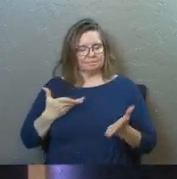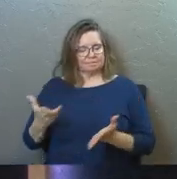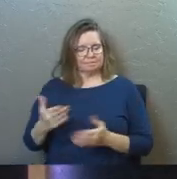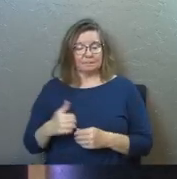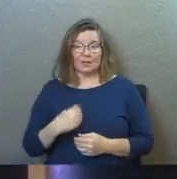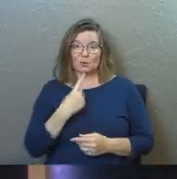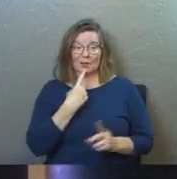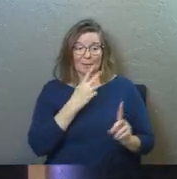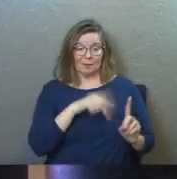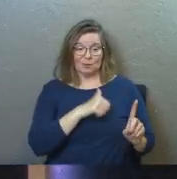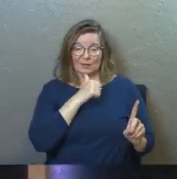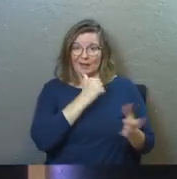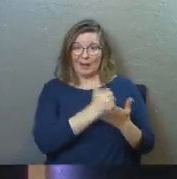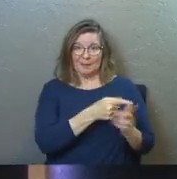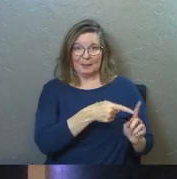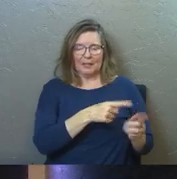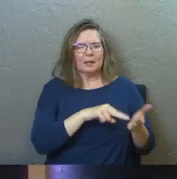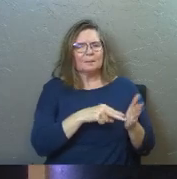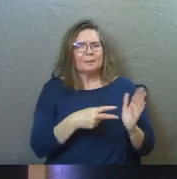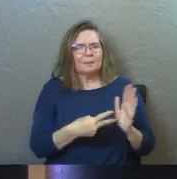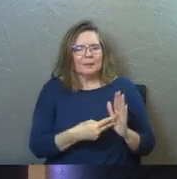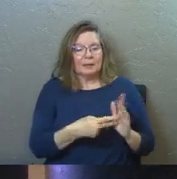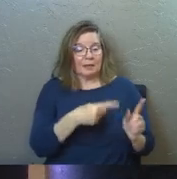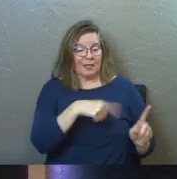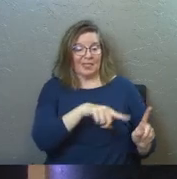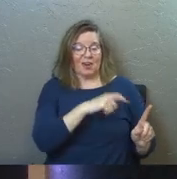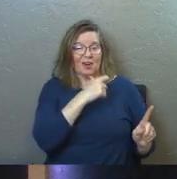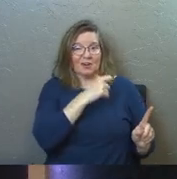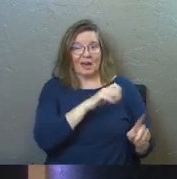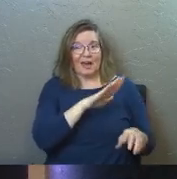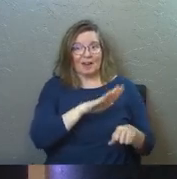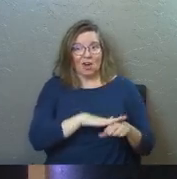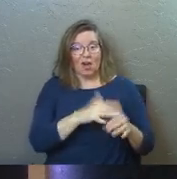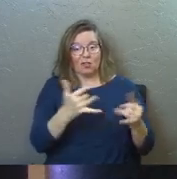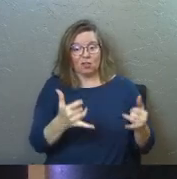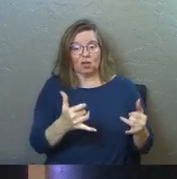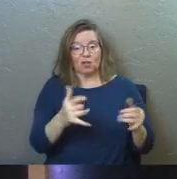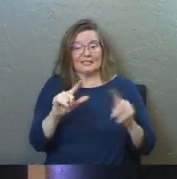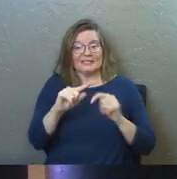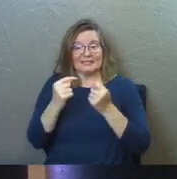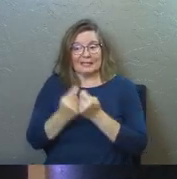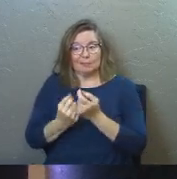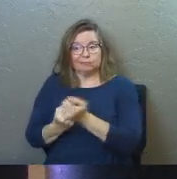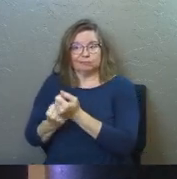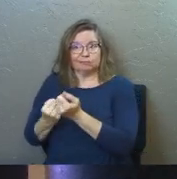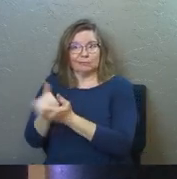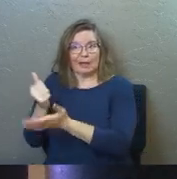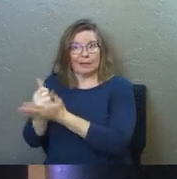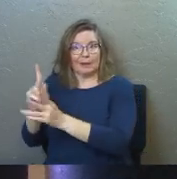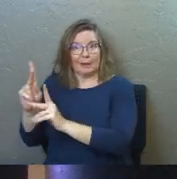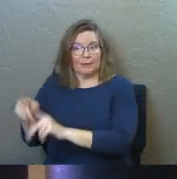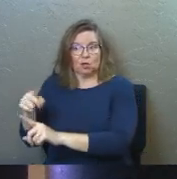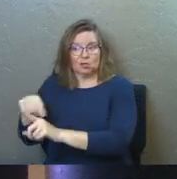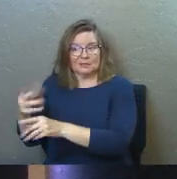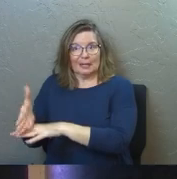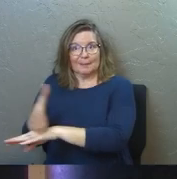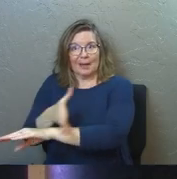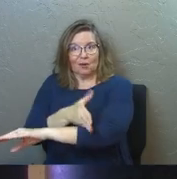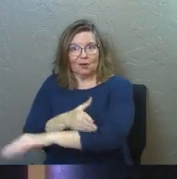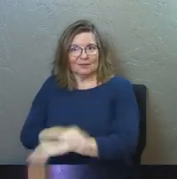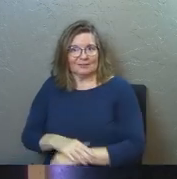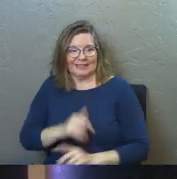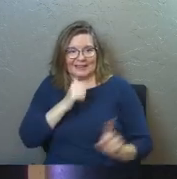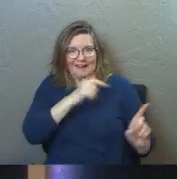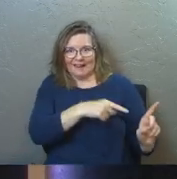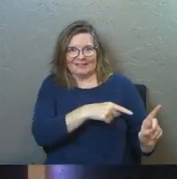saying it to somebody who isn't helping, now what does that mean, it means they're not on the current medical team that is helping that person get better,